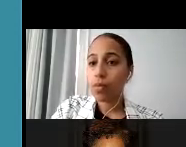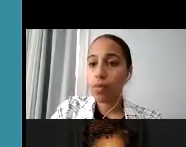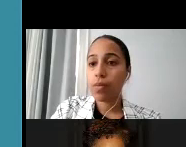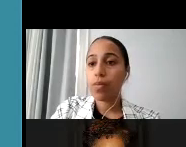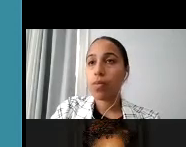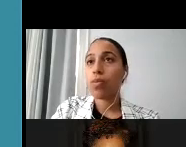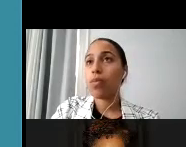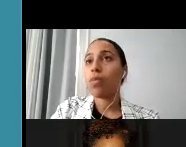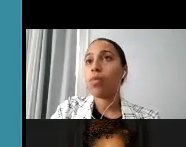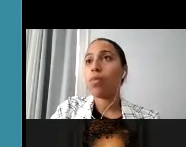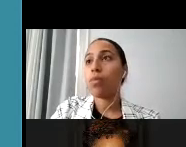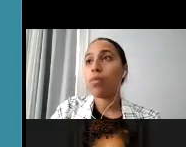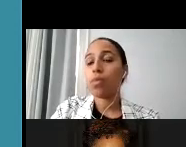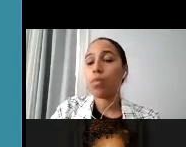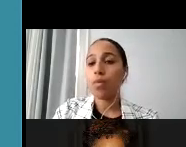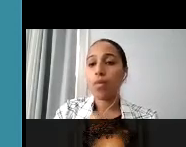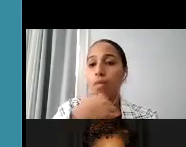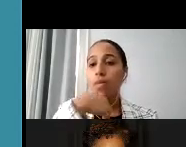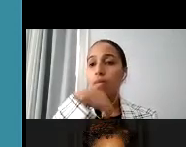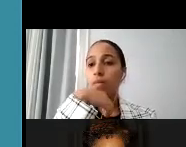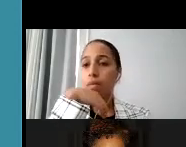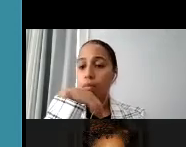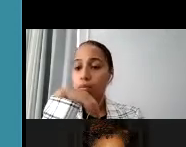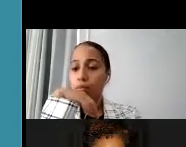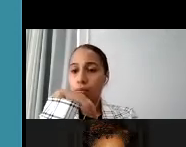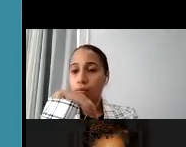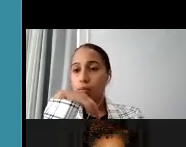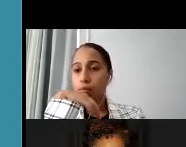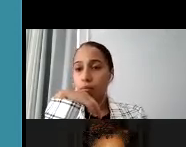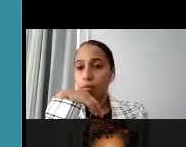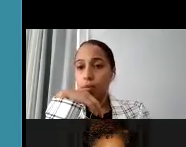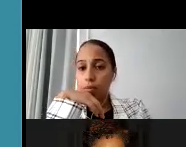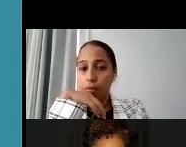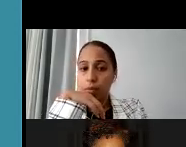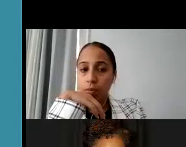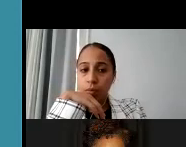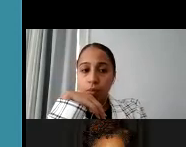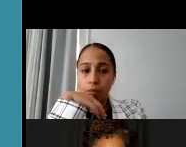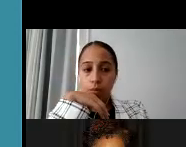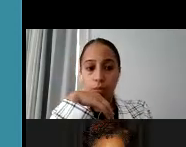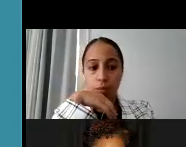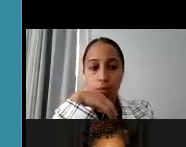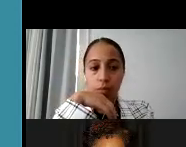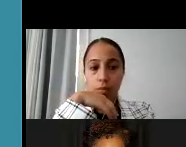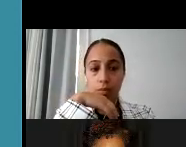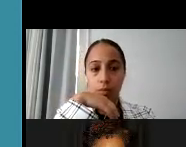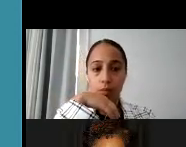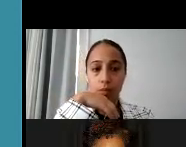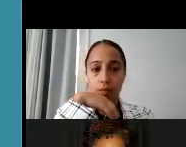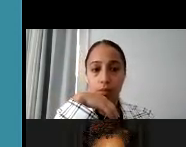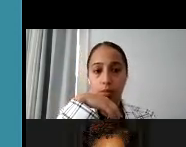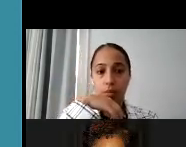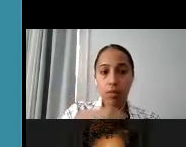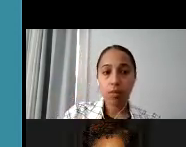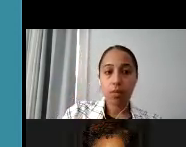So, I just want to, I, I, my attempt here was to capture what our last discussions have been